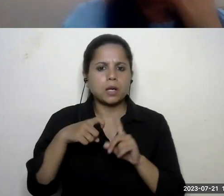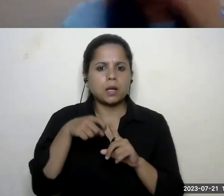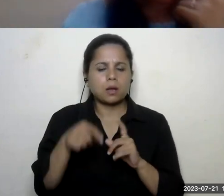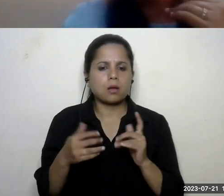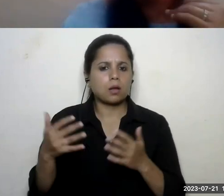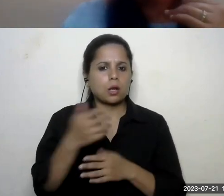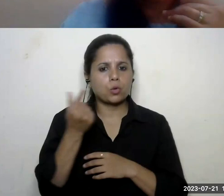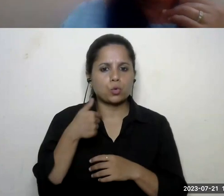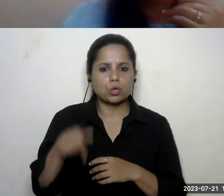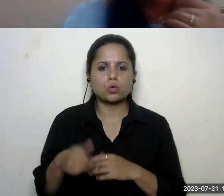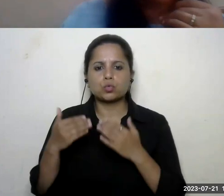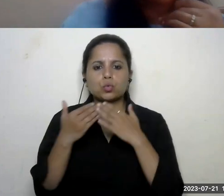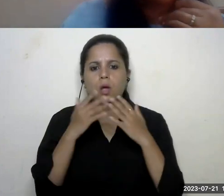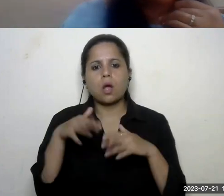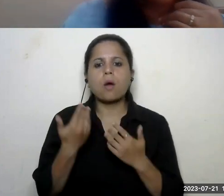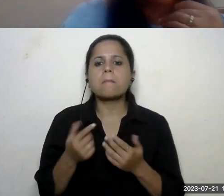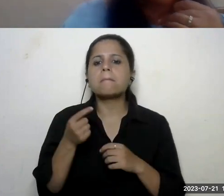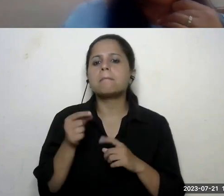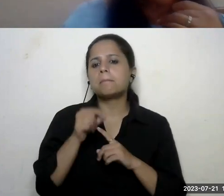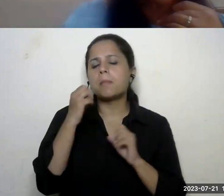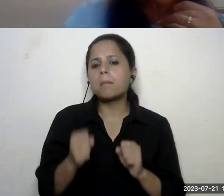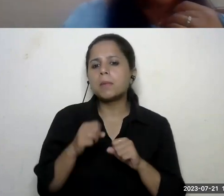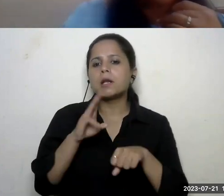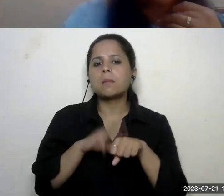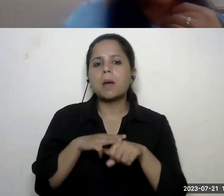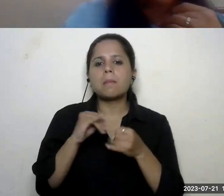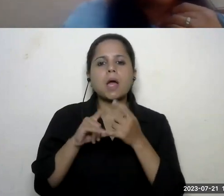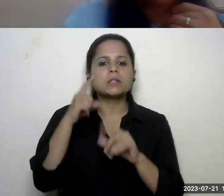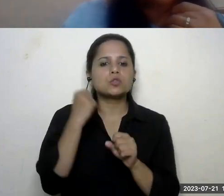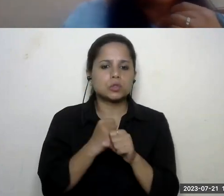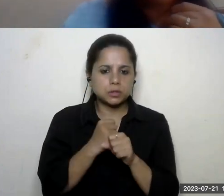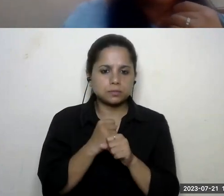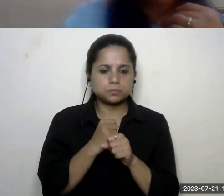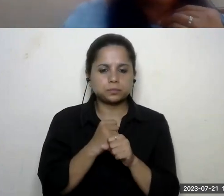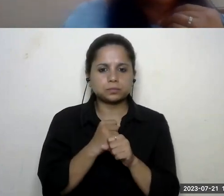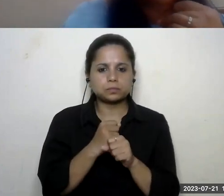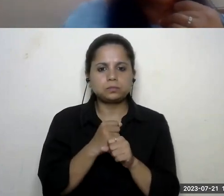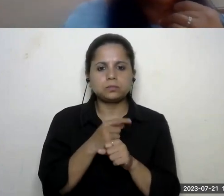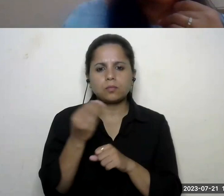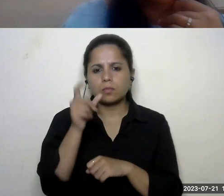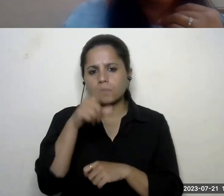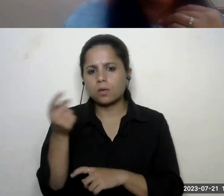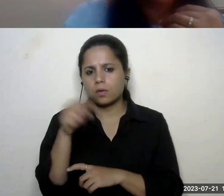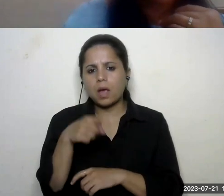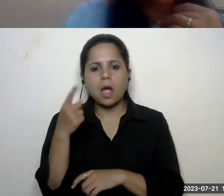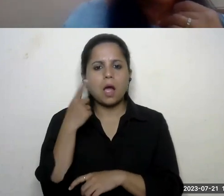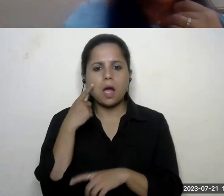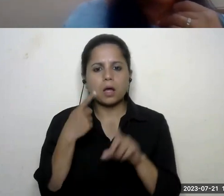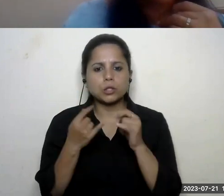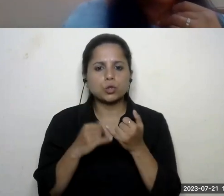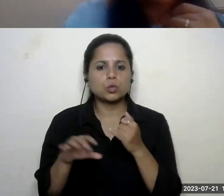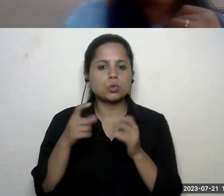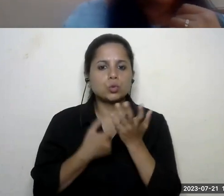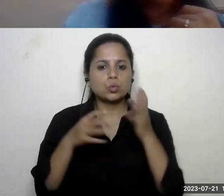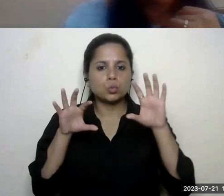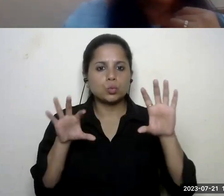our school how will be permanent member of sdg um somebody's here from iit rootki can we